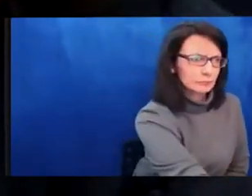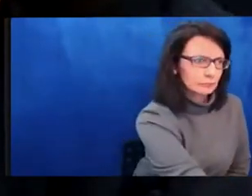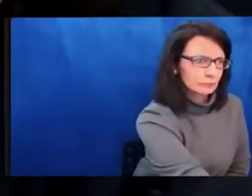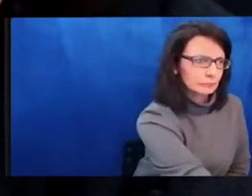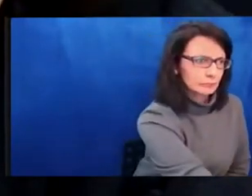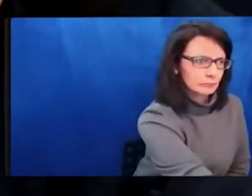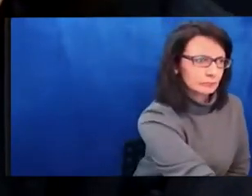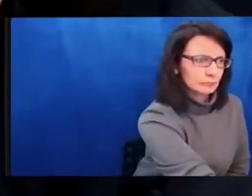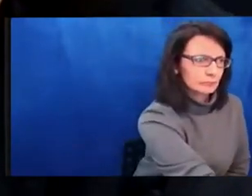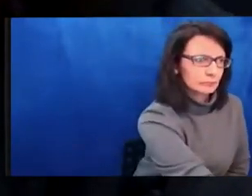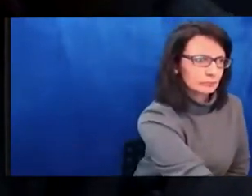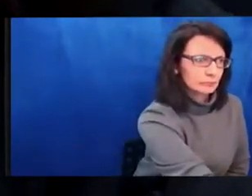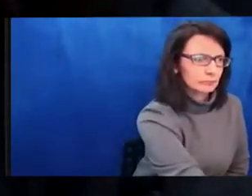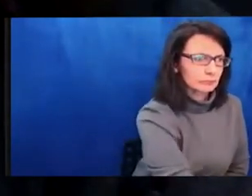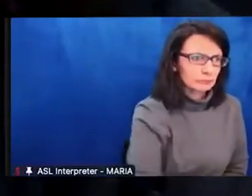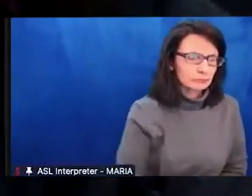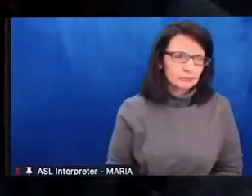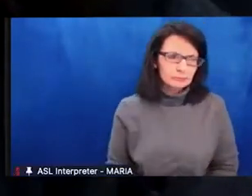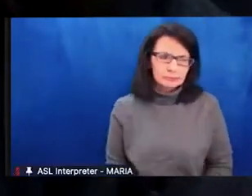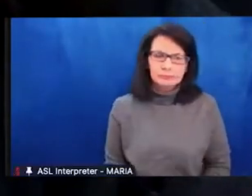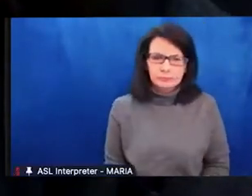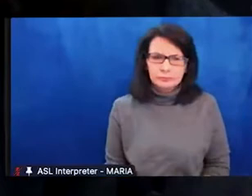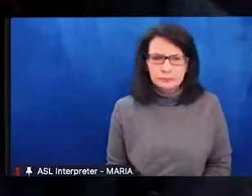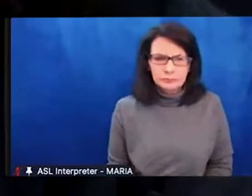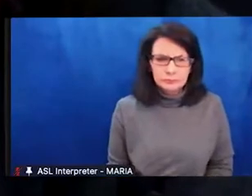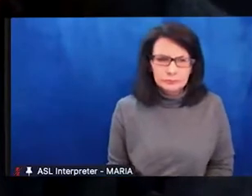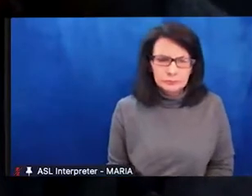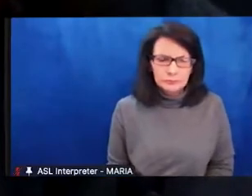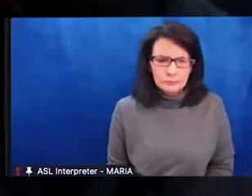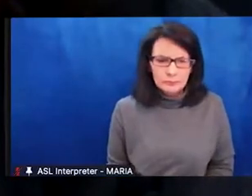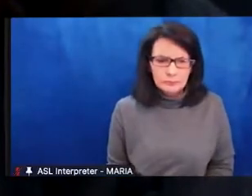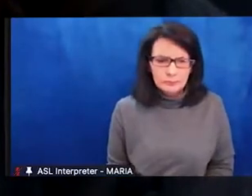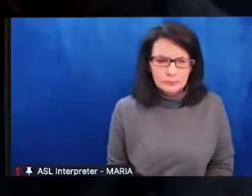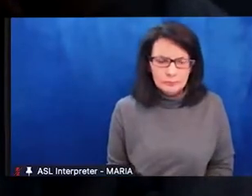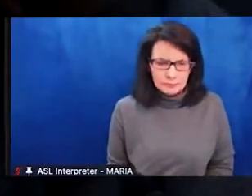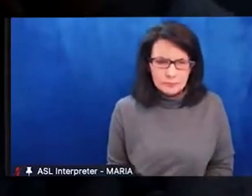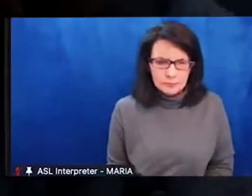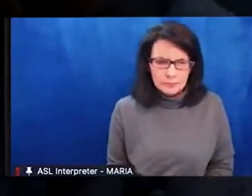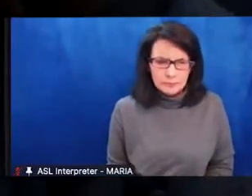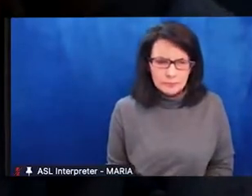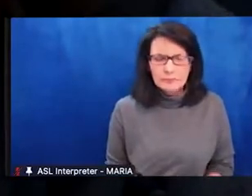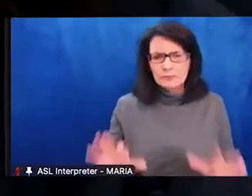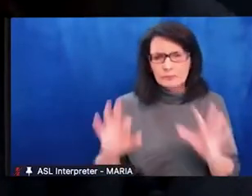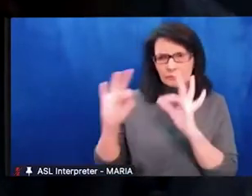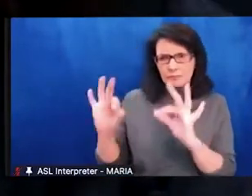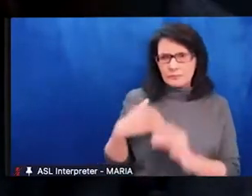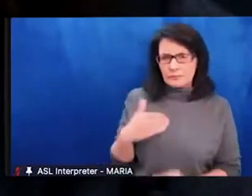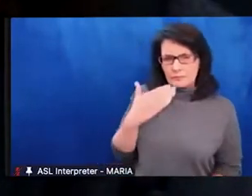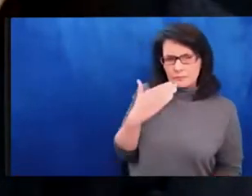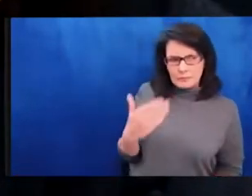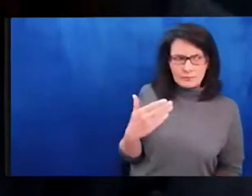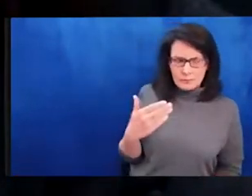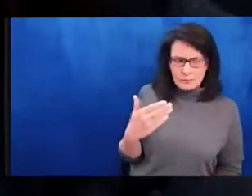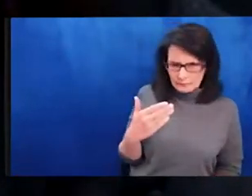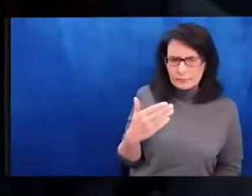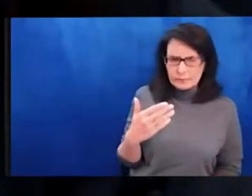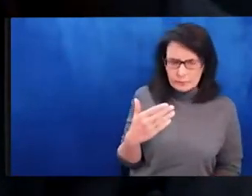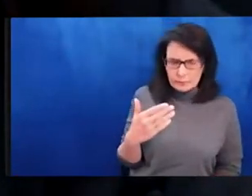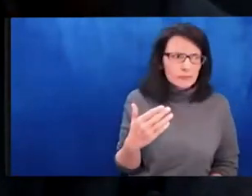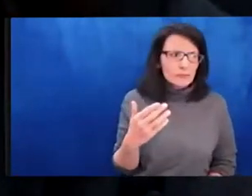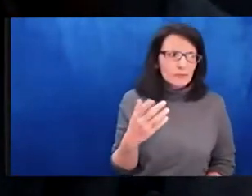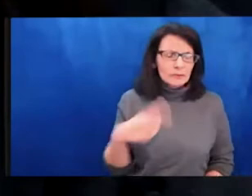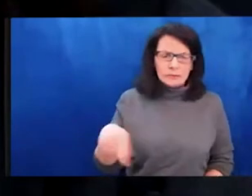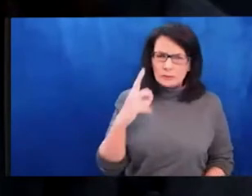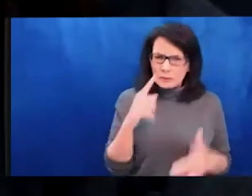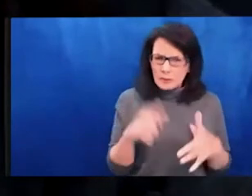from, from the ground as Jessica, you pointed out living in various different cities, um, some in bunkers and really trying to do